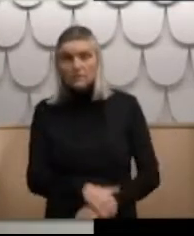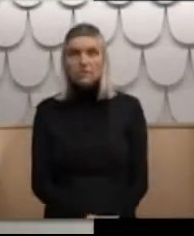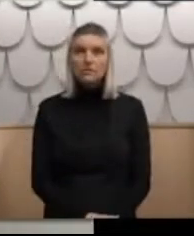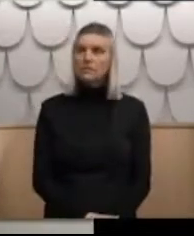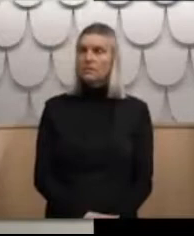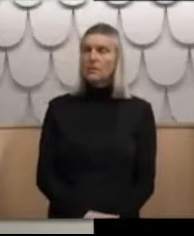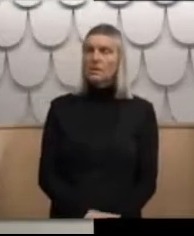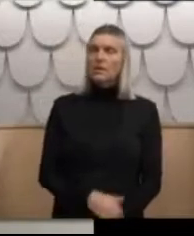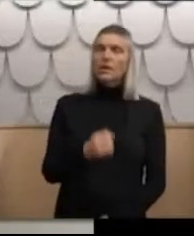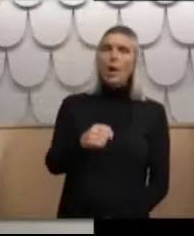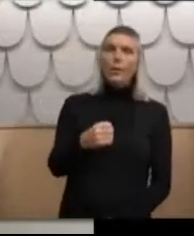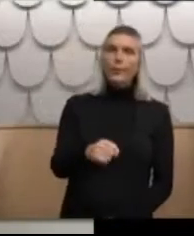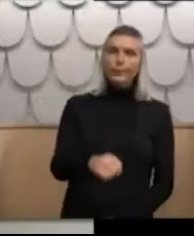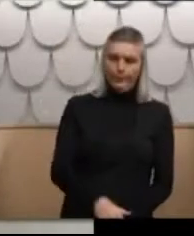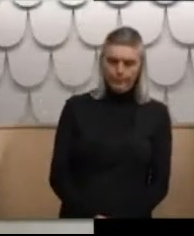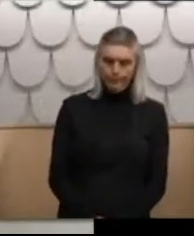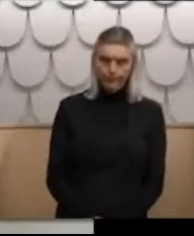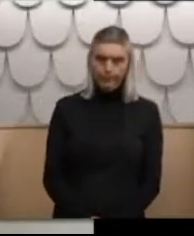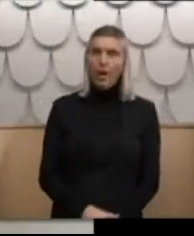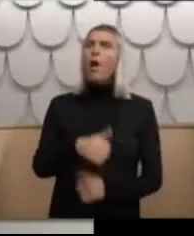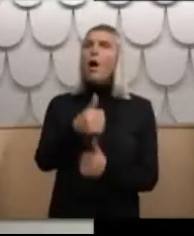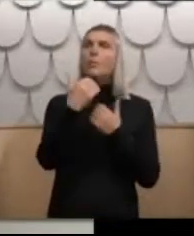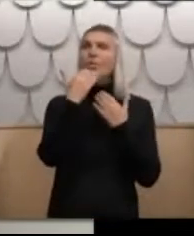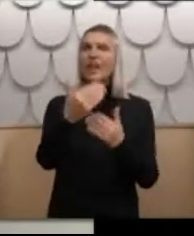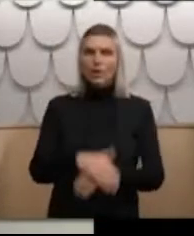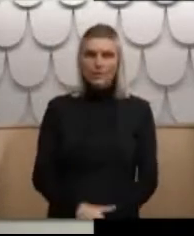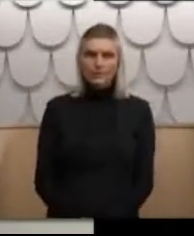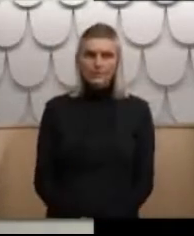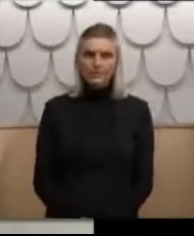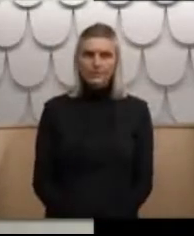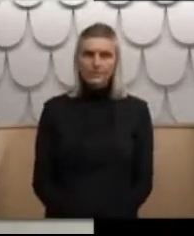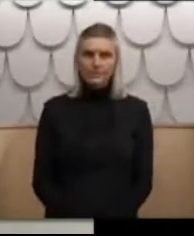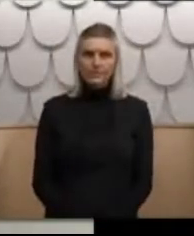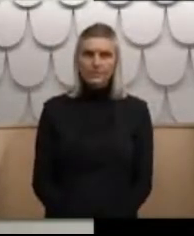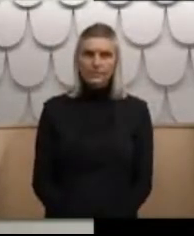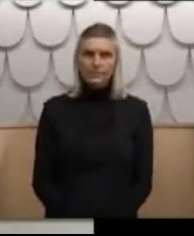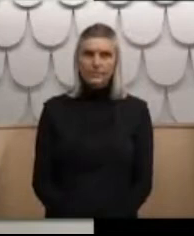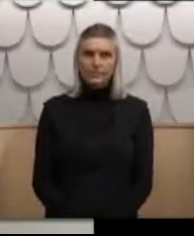No. No. I can't go back into my thing. No, I'm just...